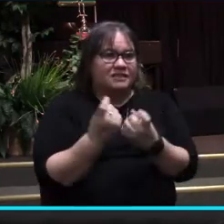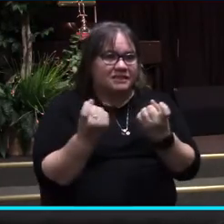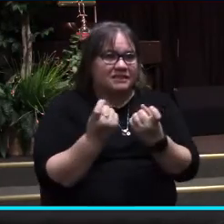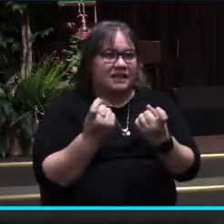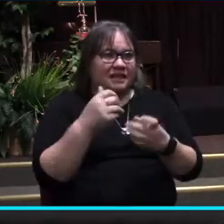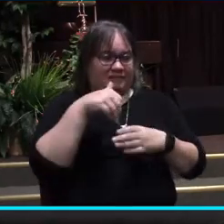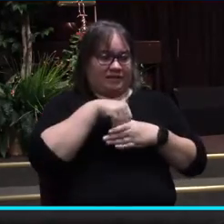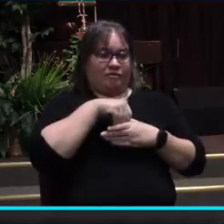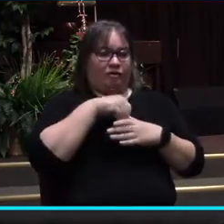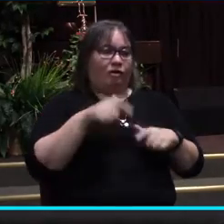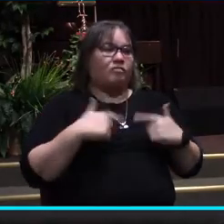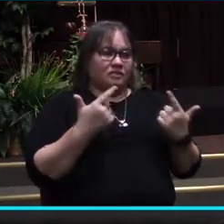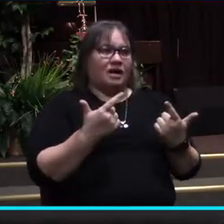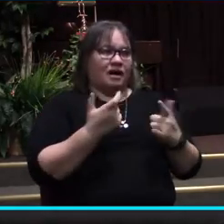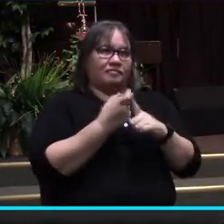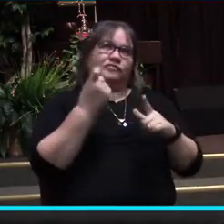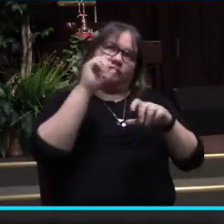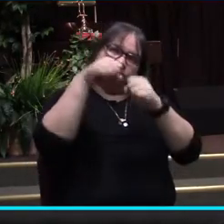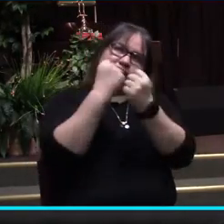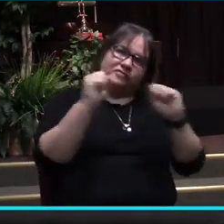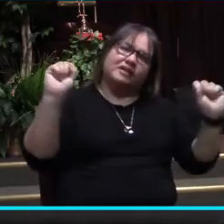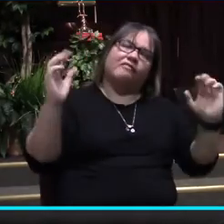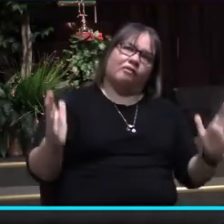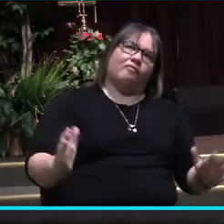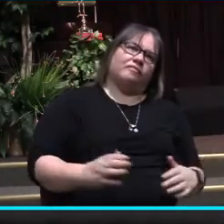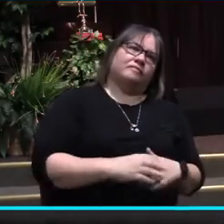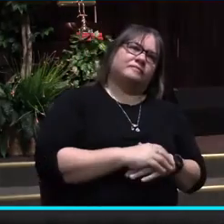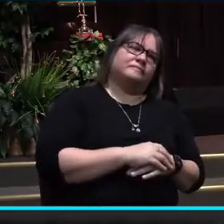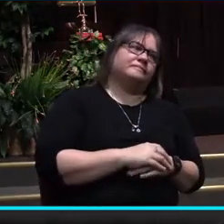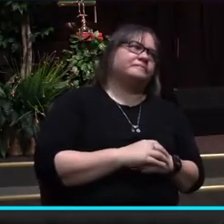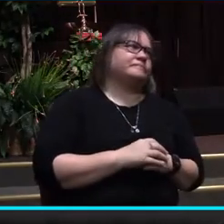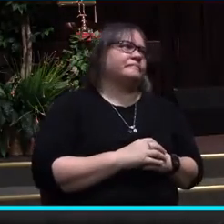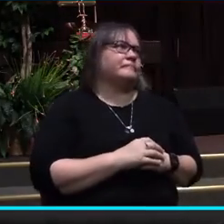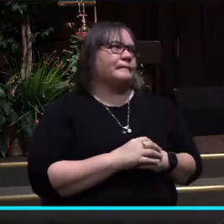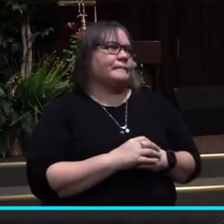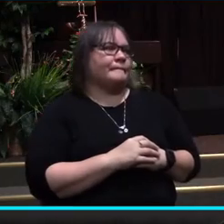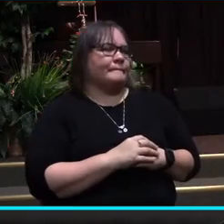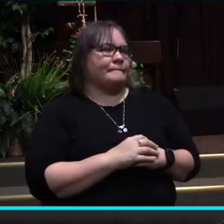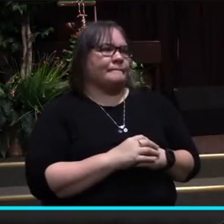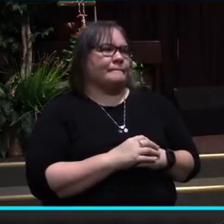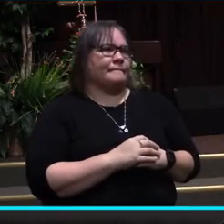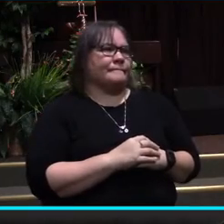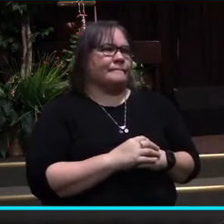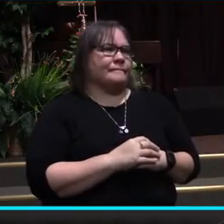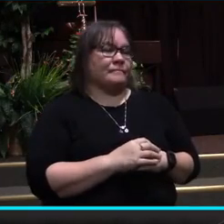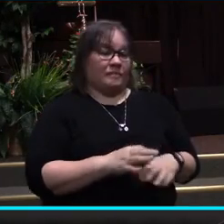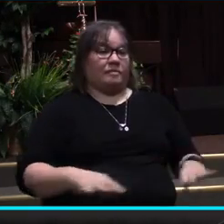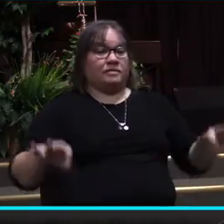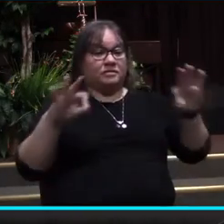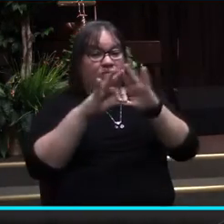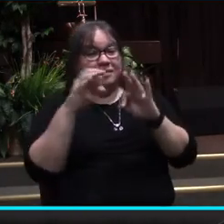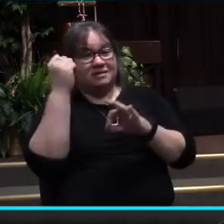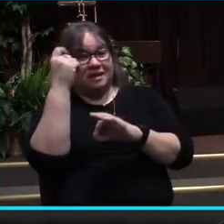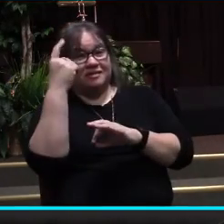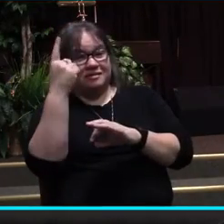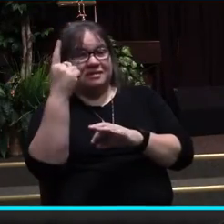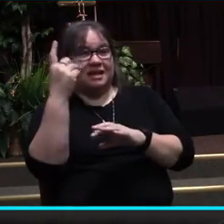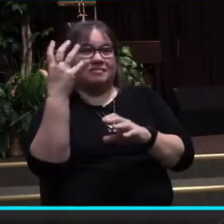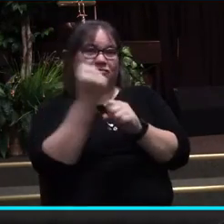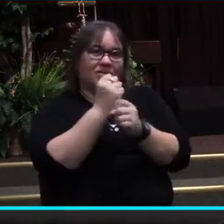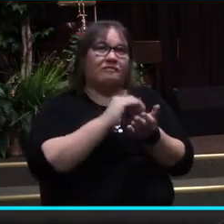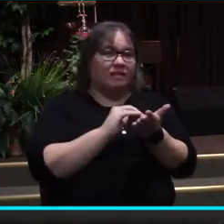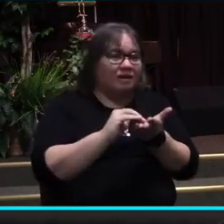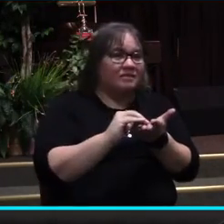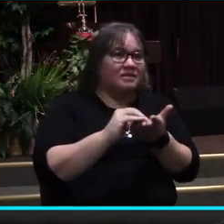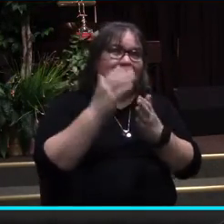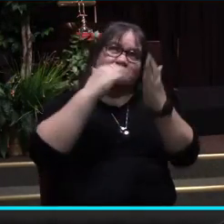in our own lives from our Savior. But it is important to also understand that to receive God's forgiveness